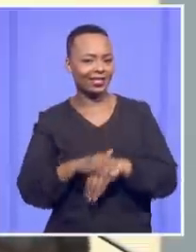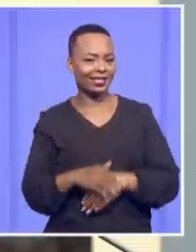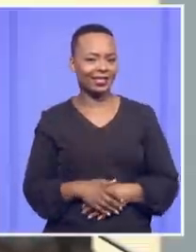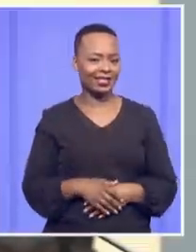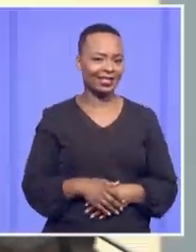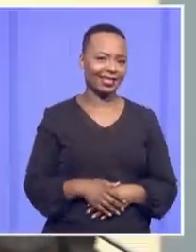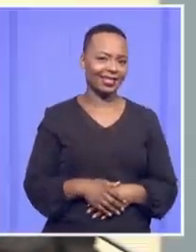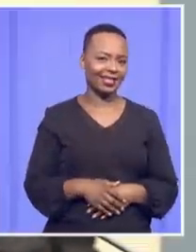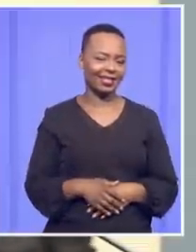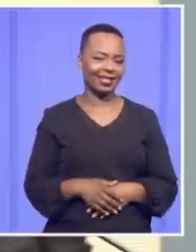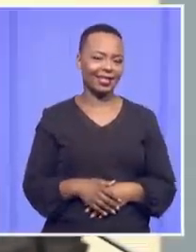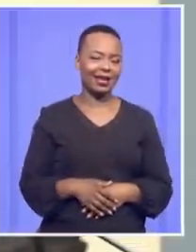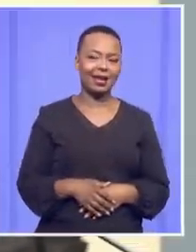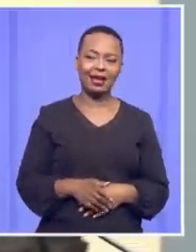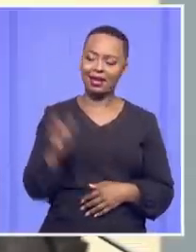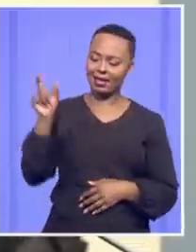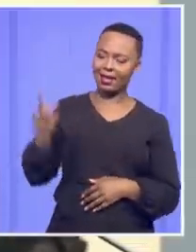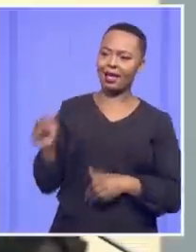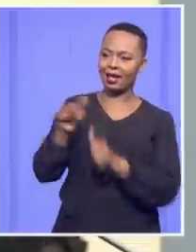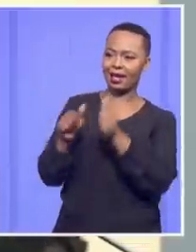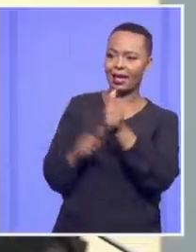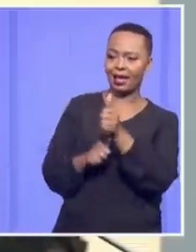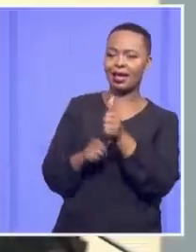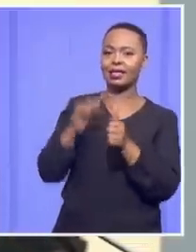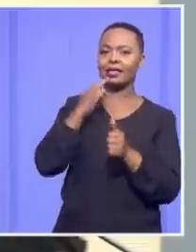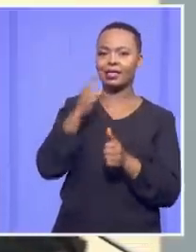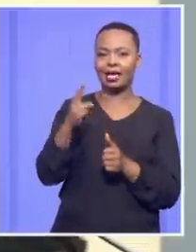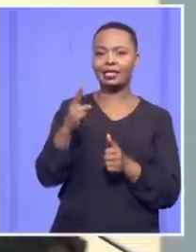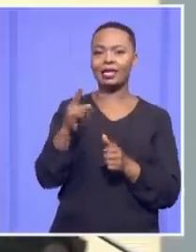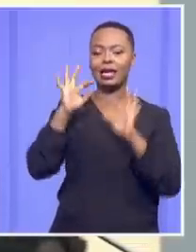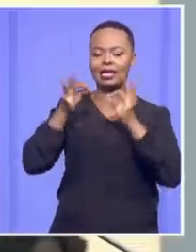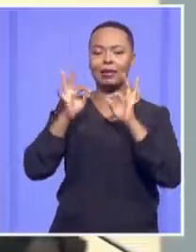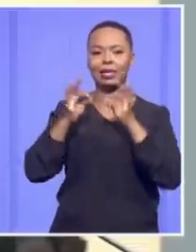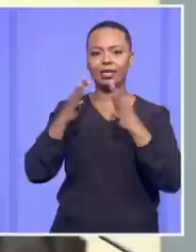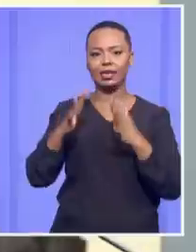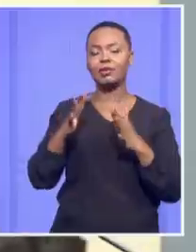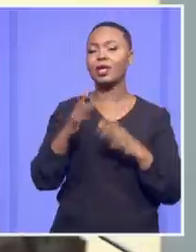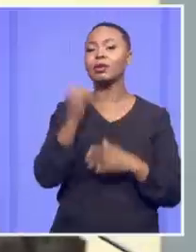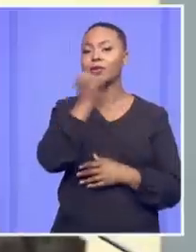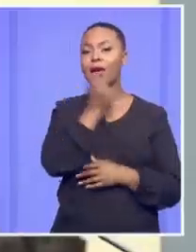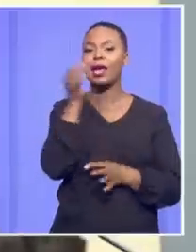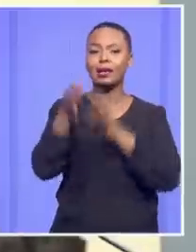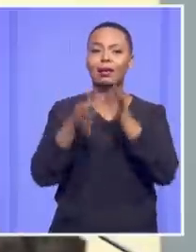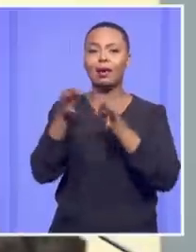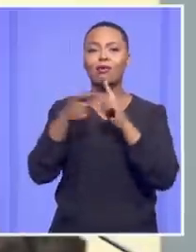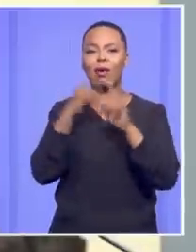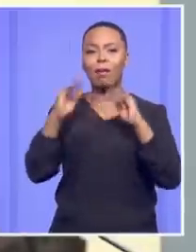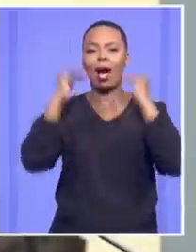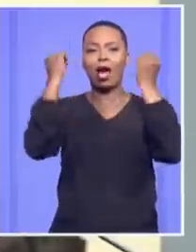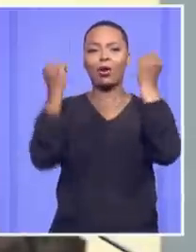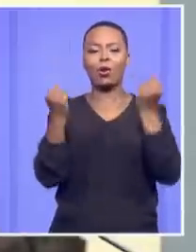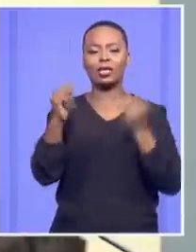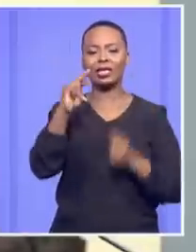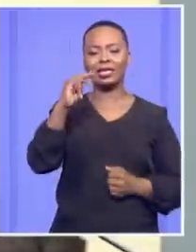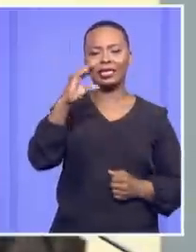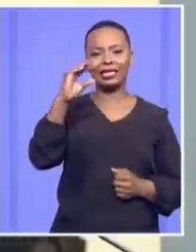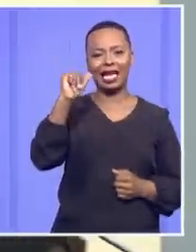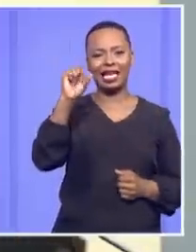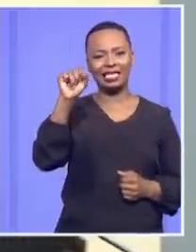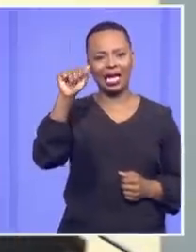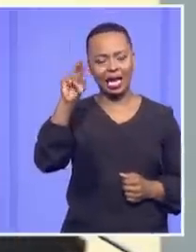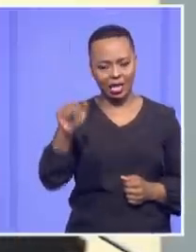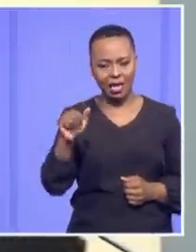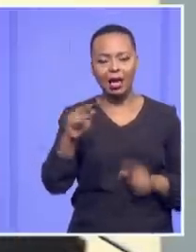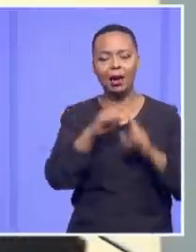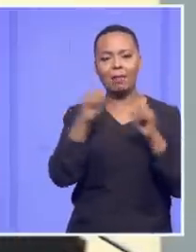My learner, Junior, tells me that it was interpreted by the high court in Nkasana. But when Nkasana came to this court